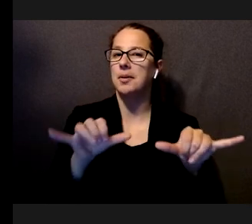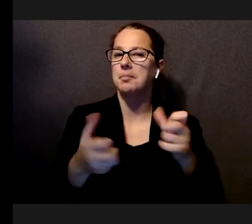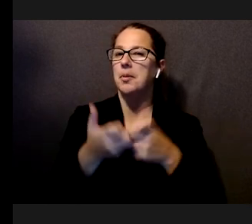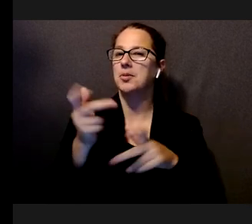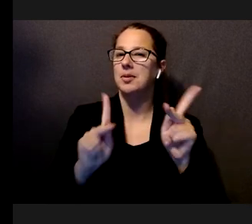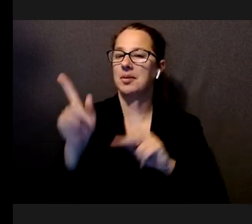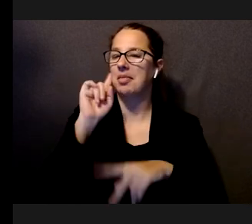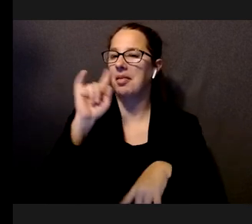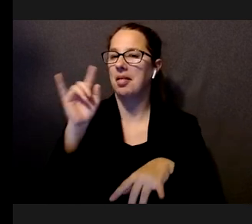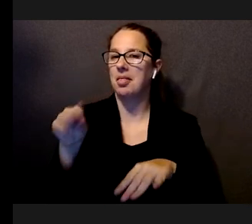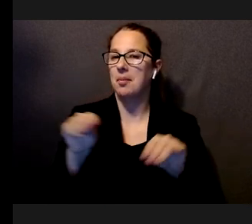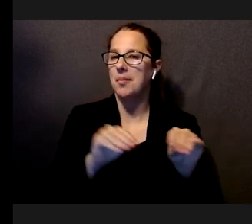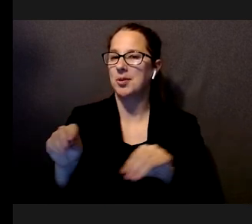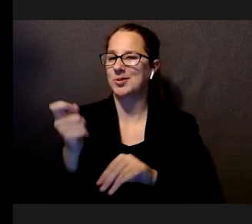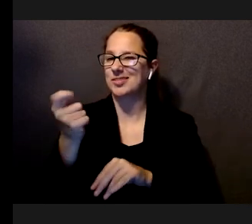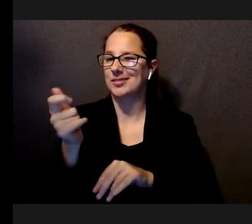distracting for most.